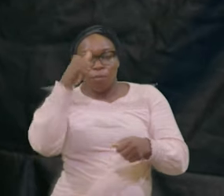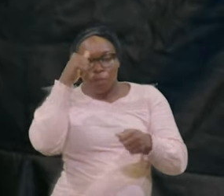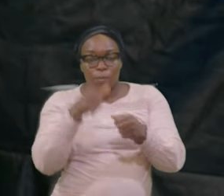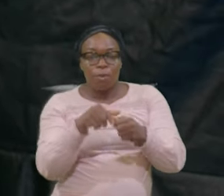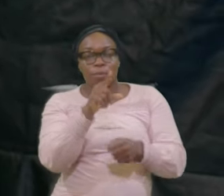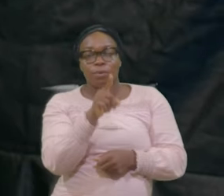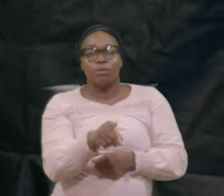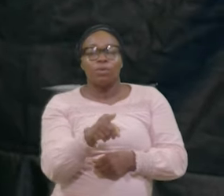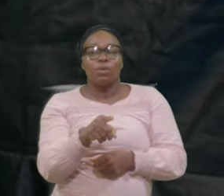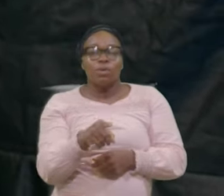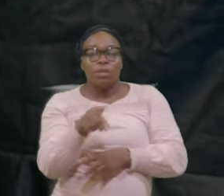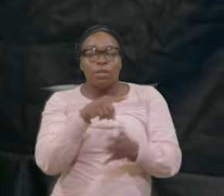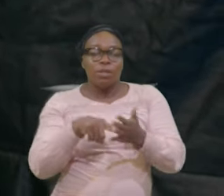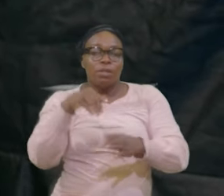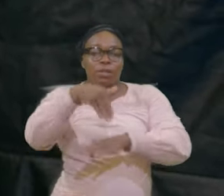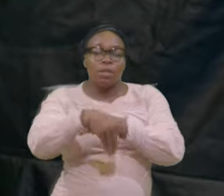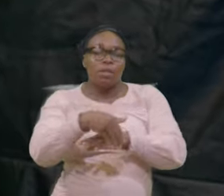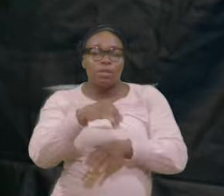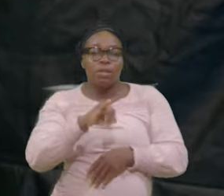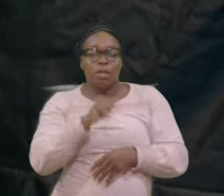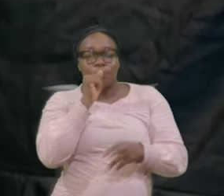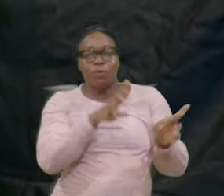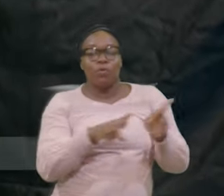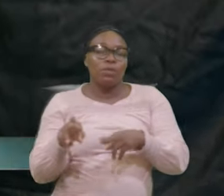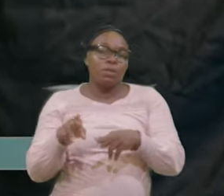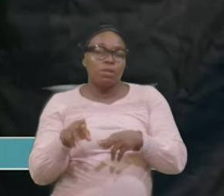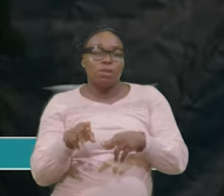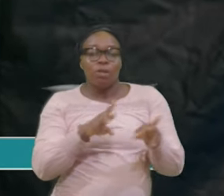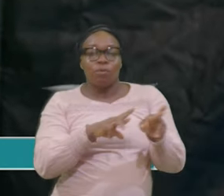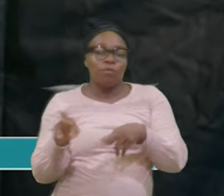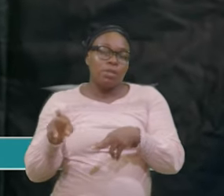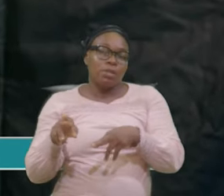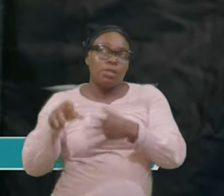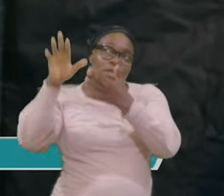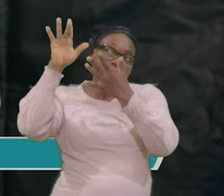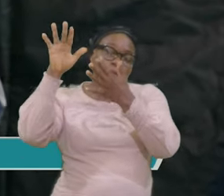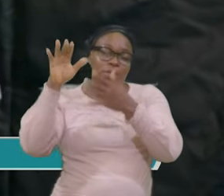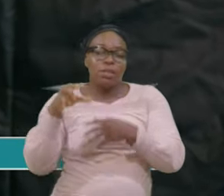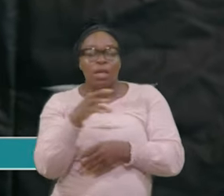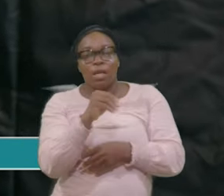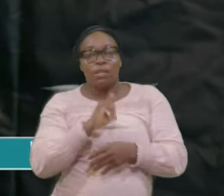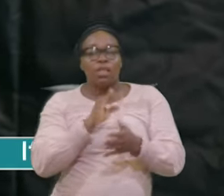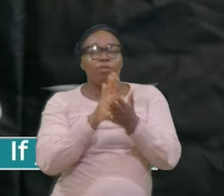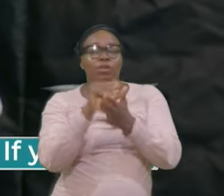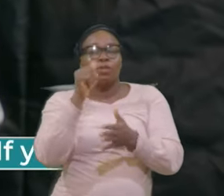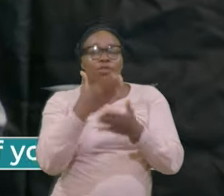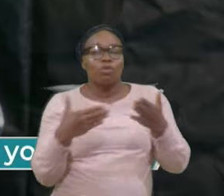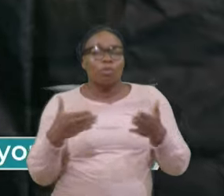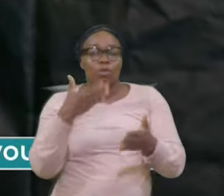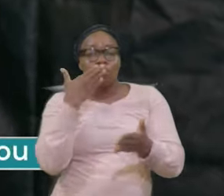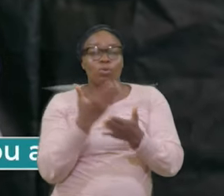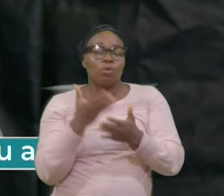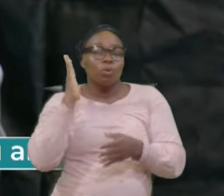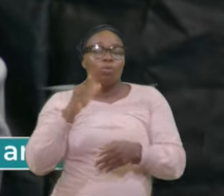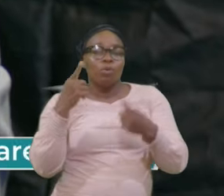I Am Expectant I Know That Something Will Happen To Me And As You Continue To Focus On Christ And